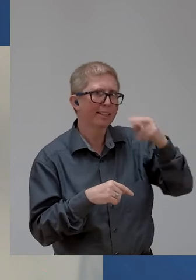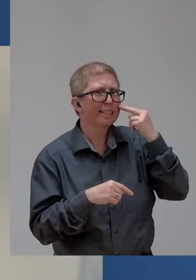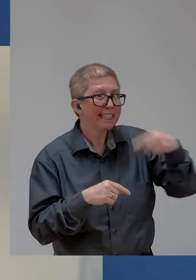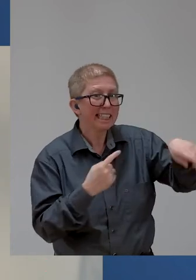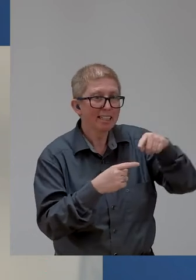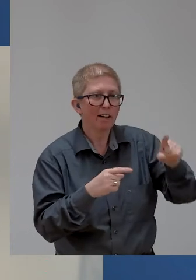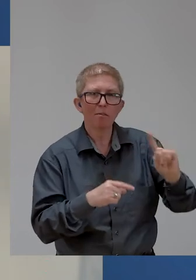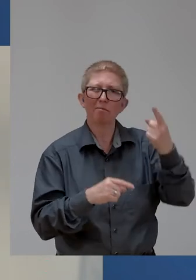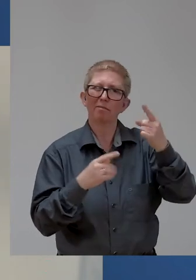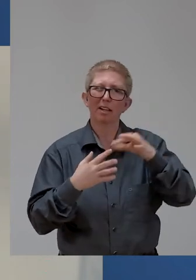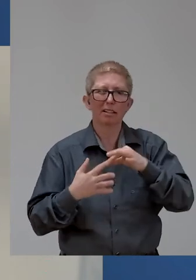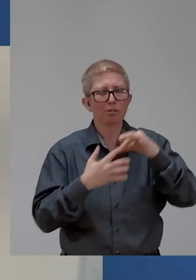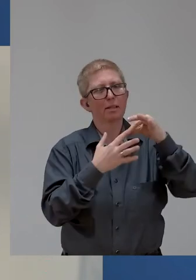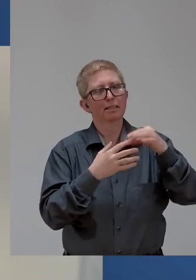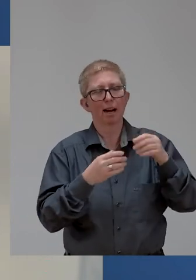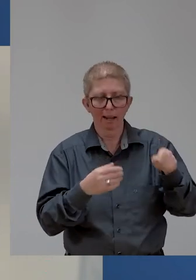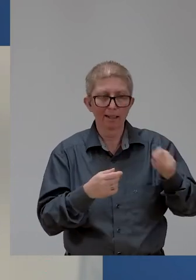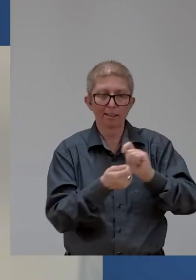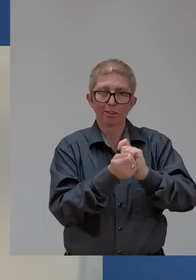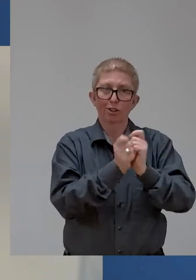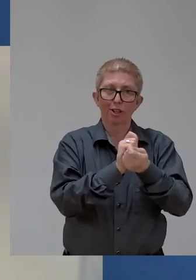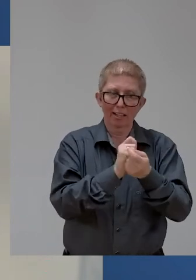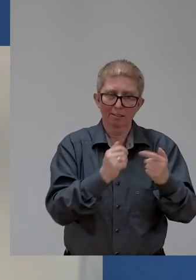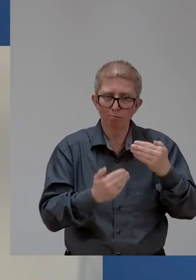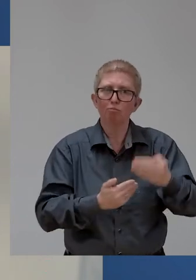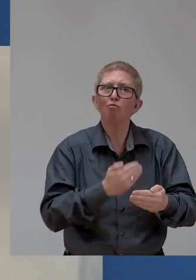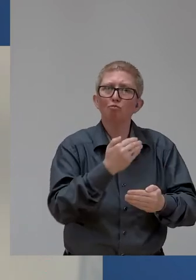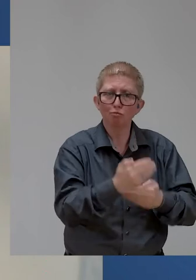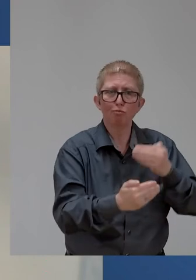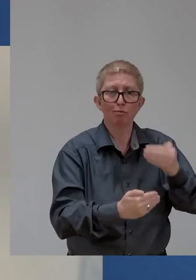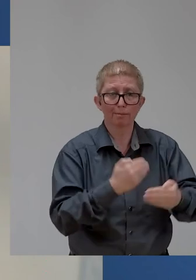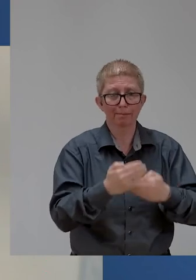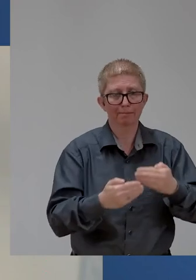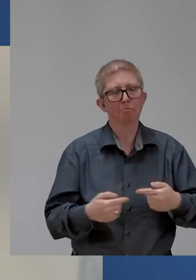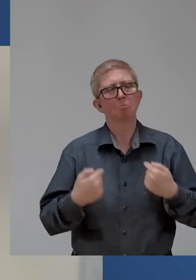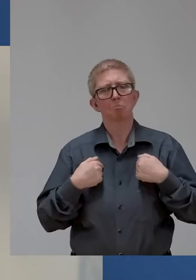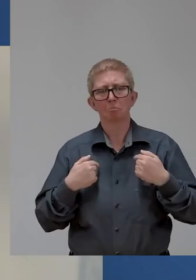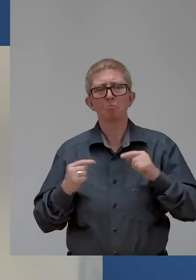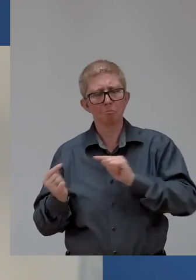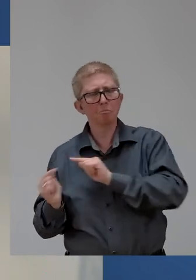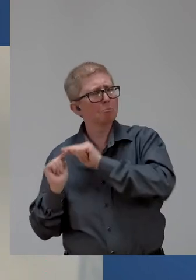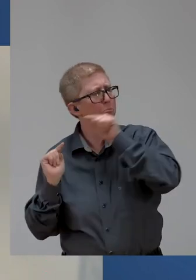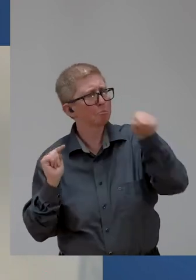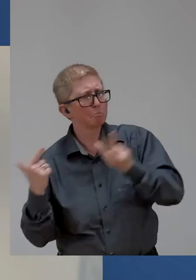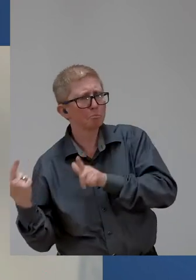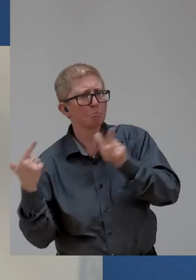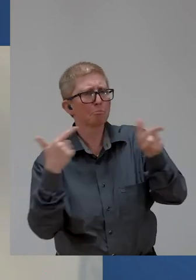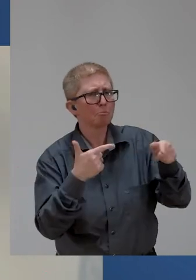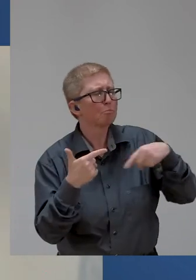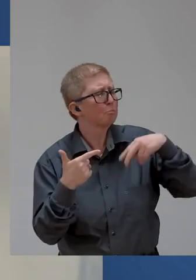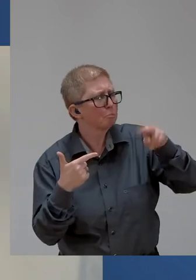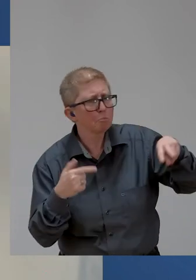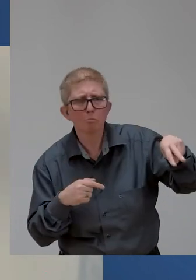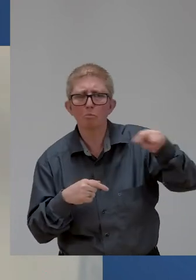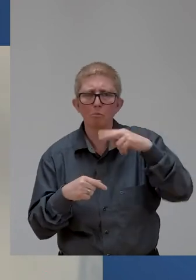law related to persons with disabilities. As I traveled around Serbia and the broader region, I was struck by how